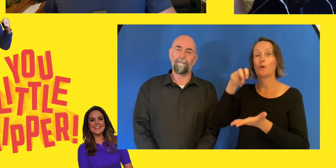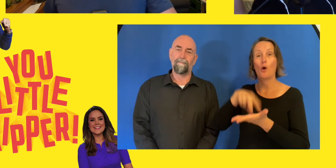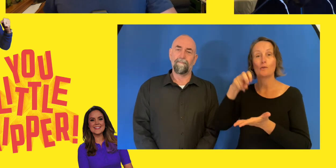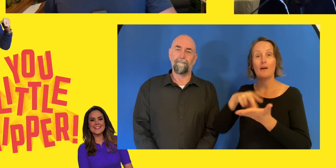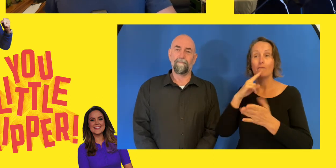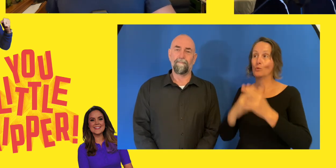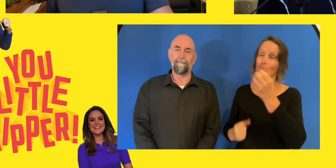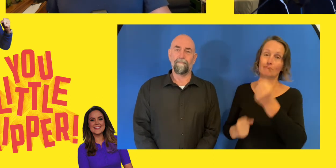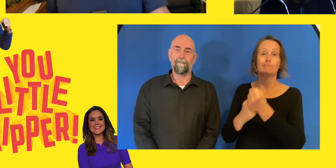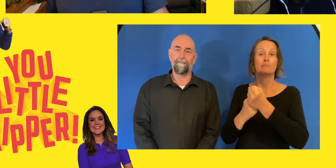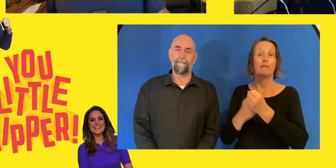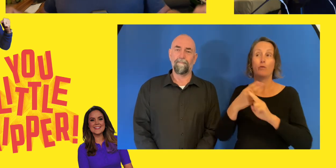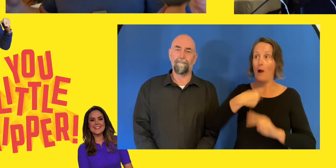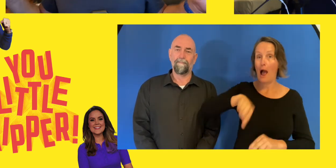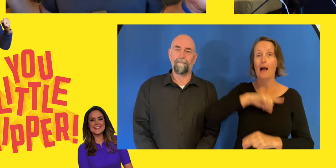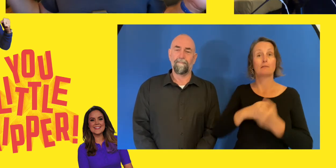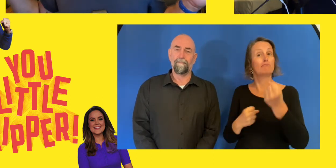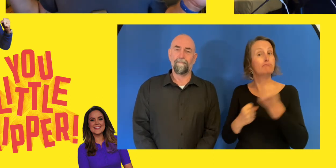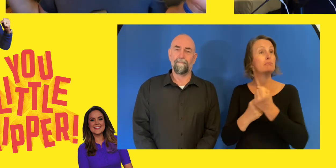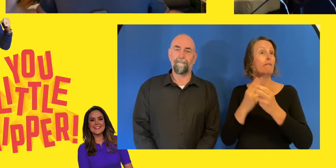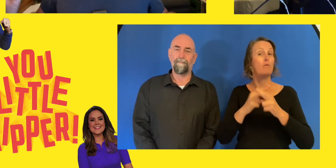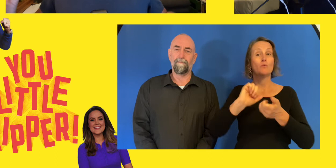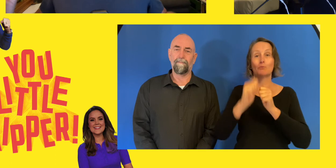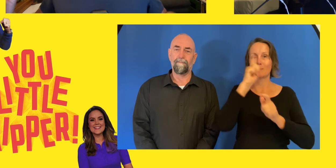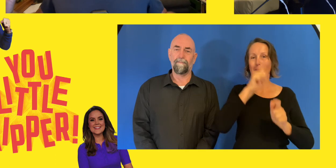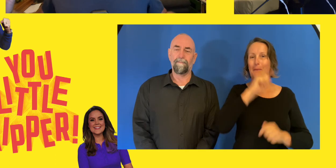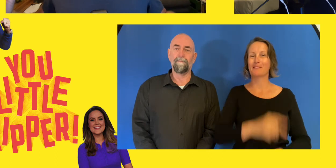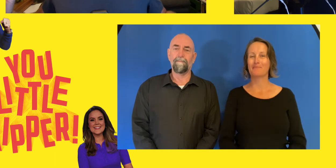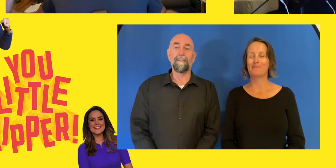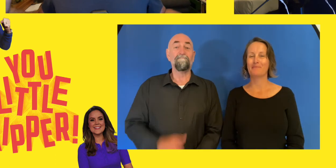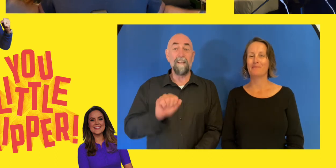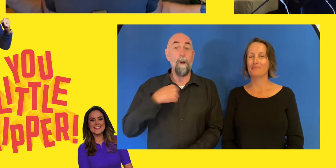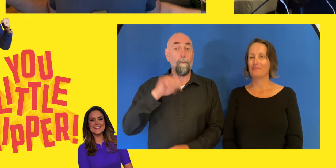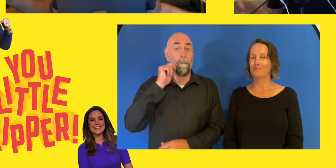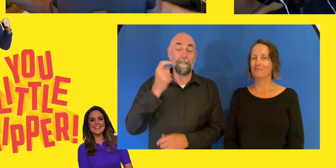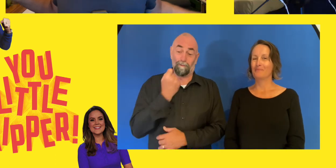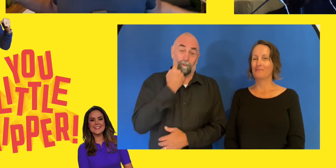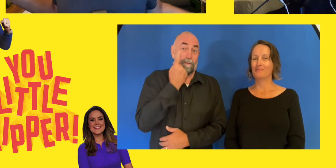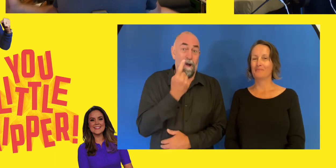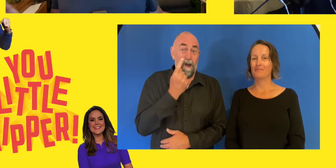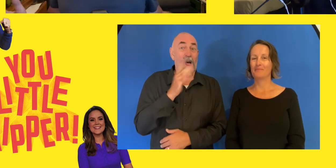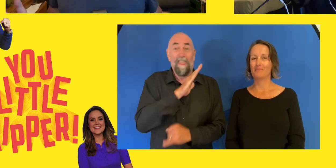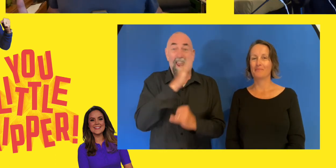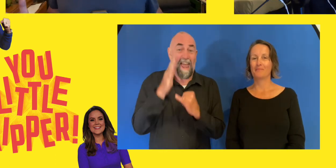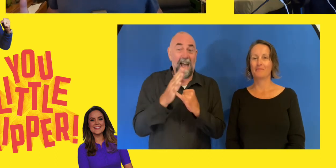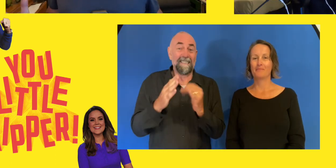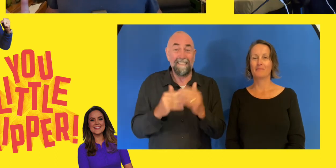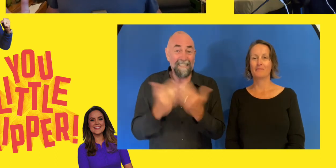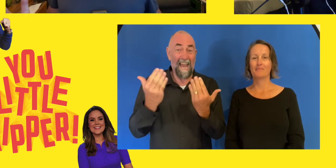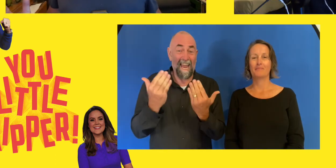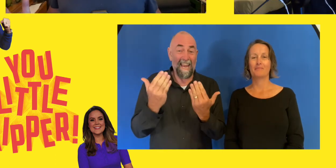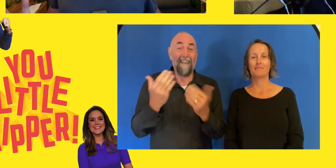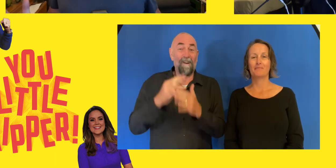us, and we really appreciate it. And we will be back for the final day of the Winter Paralympics tomorrow, but until then, You Little